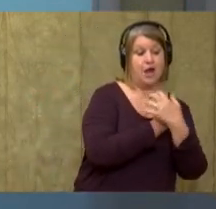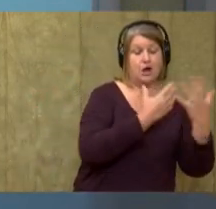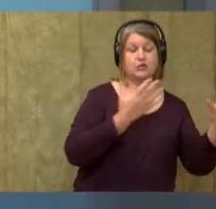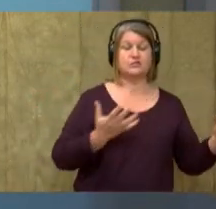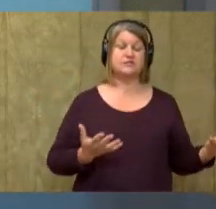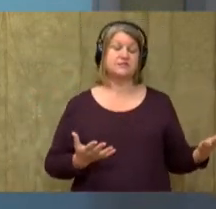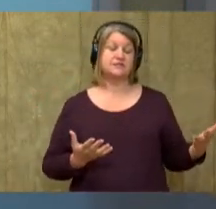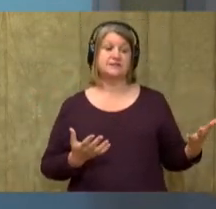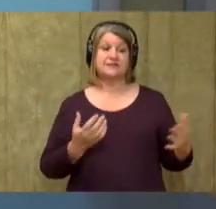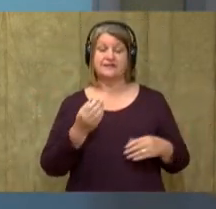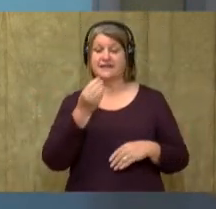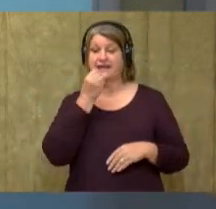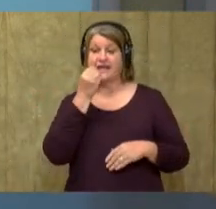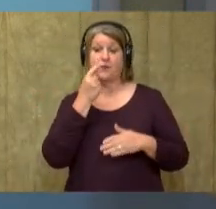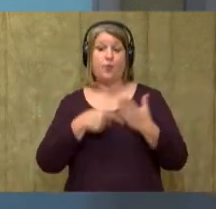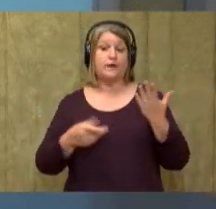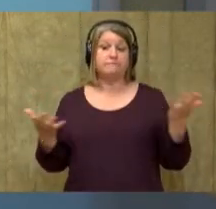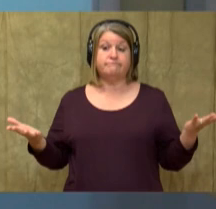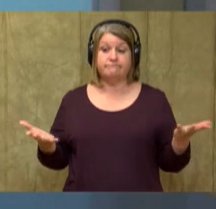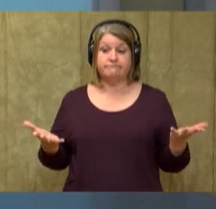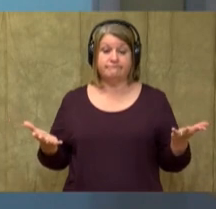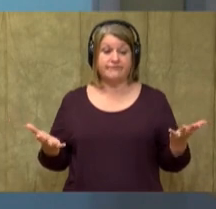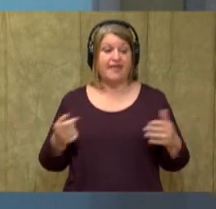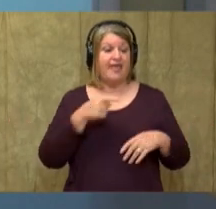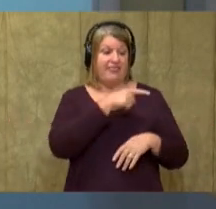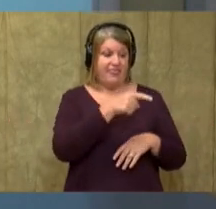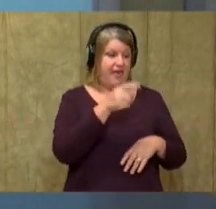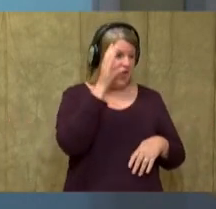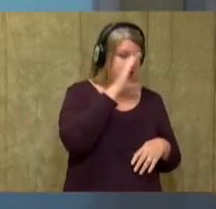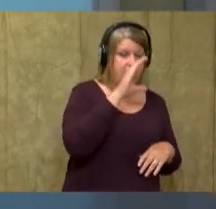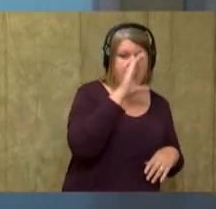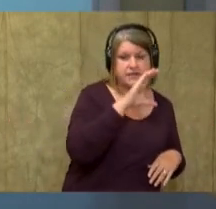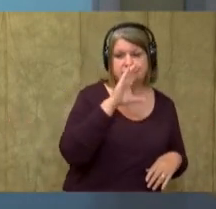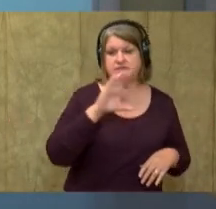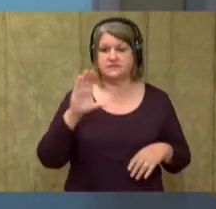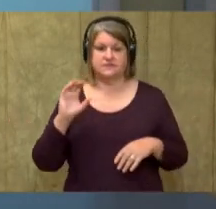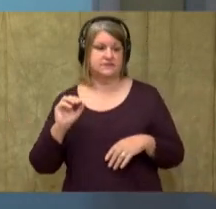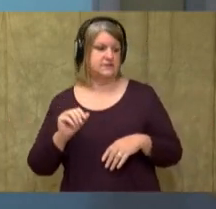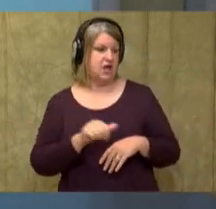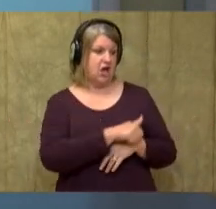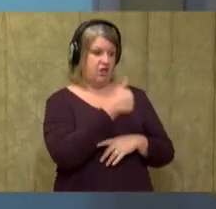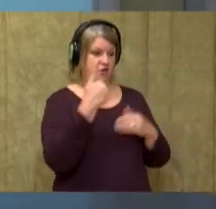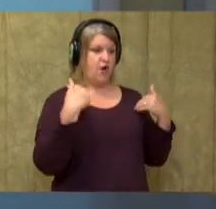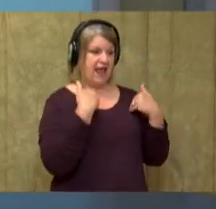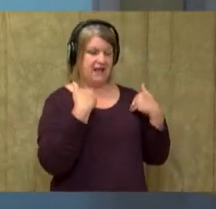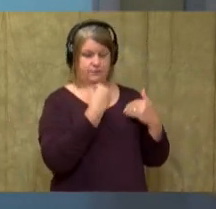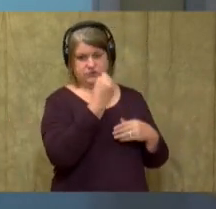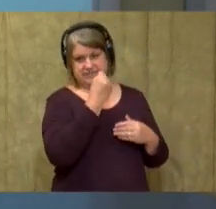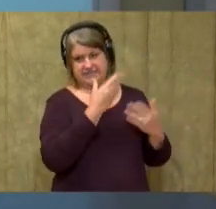What do polar bears do for their food? They hunt. So, they hunt other animals.